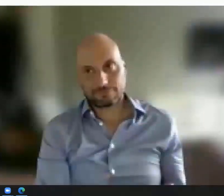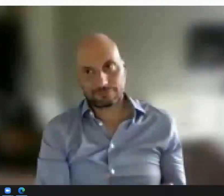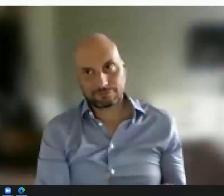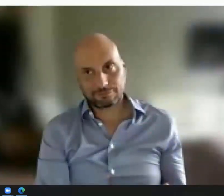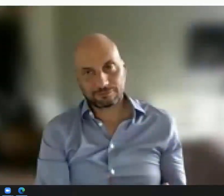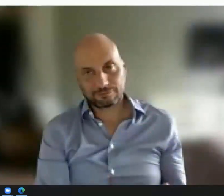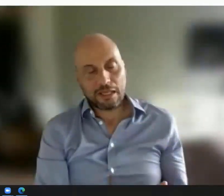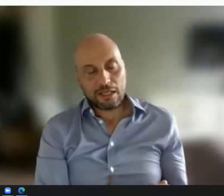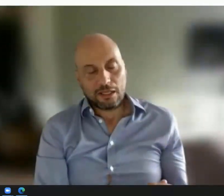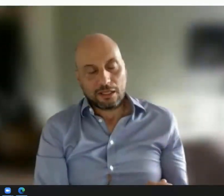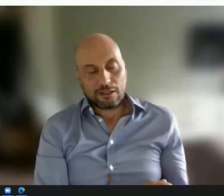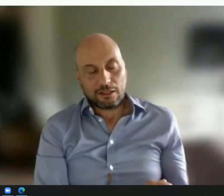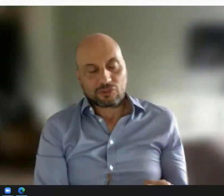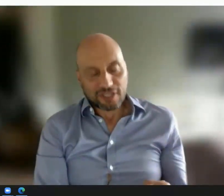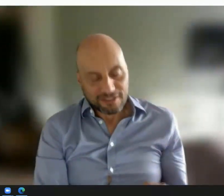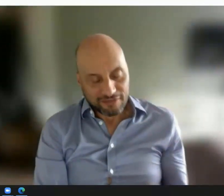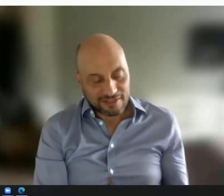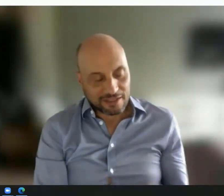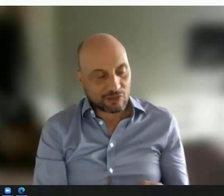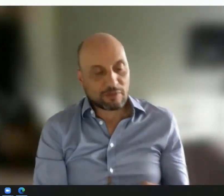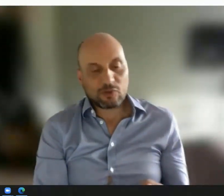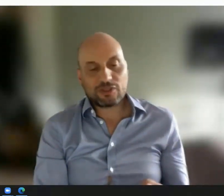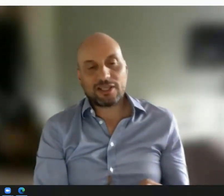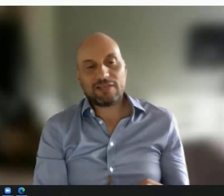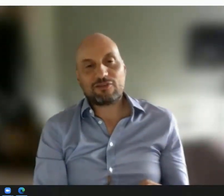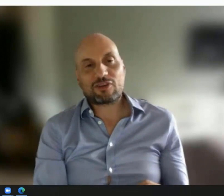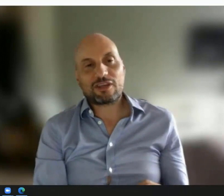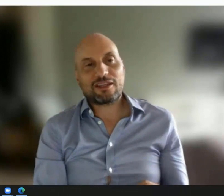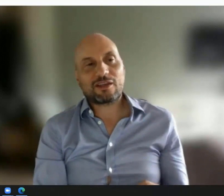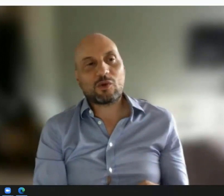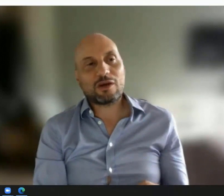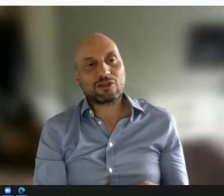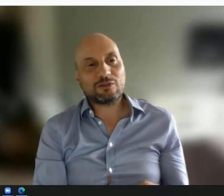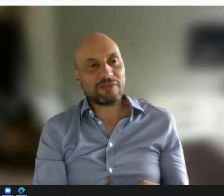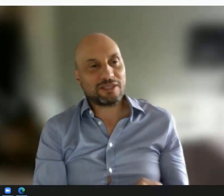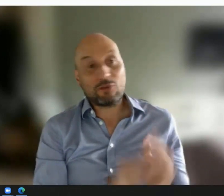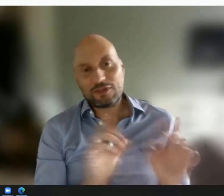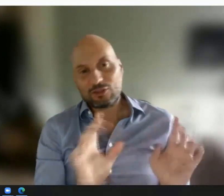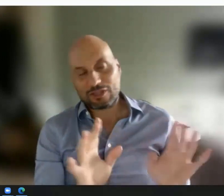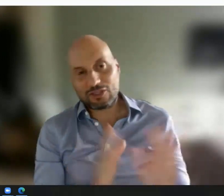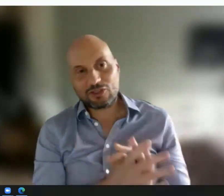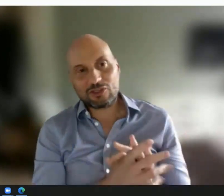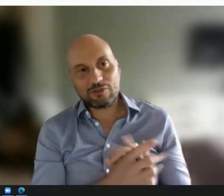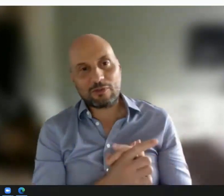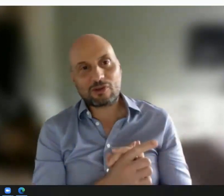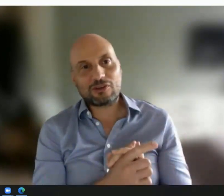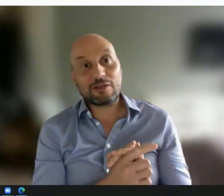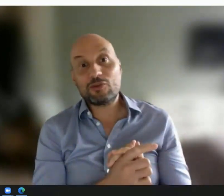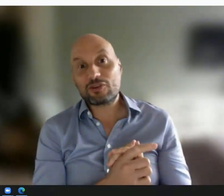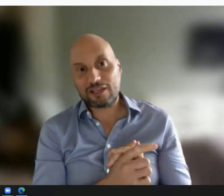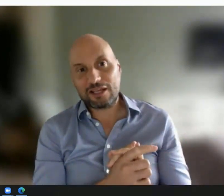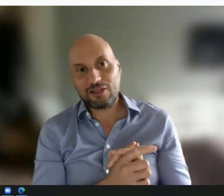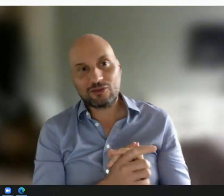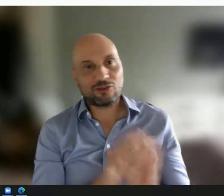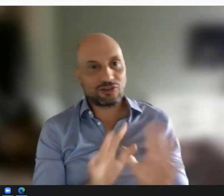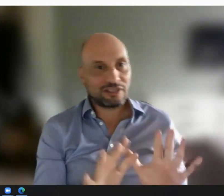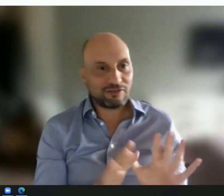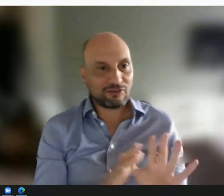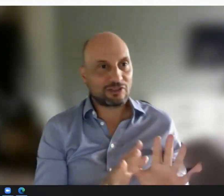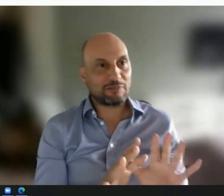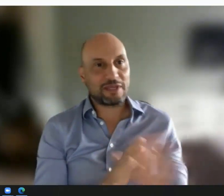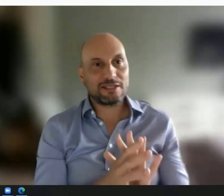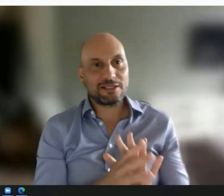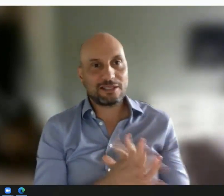And I'm open to questions now. Many thanks. And I like that a point of view